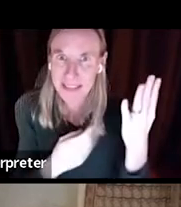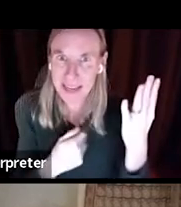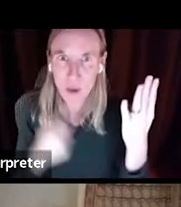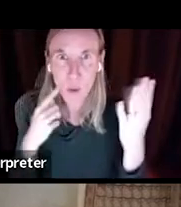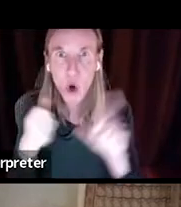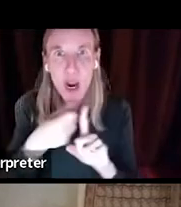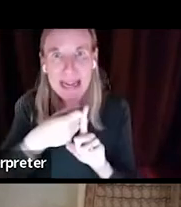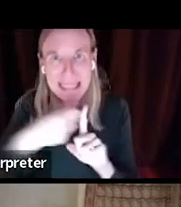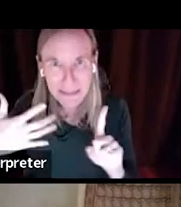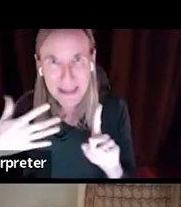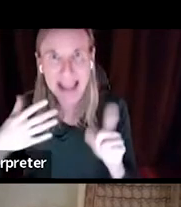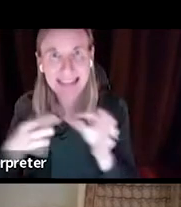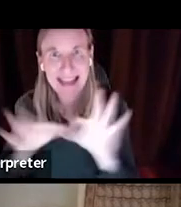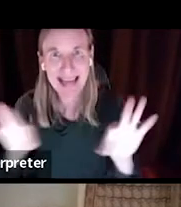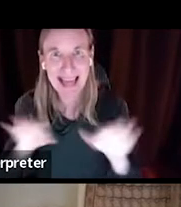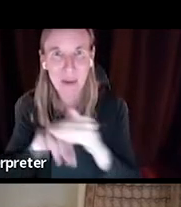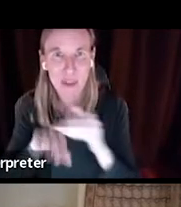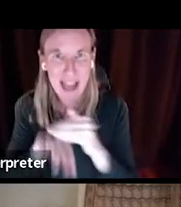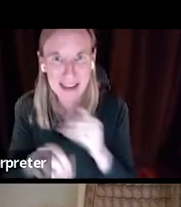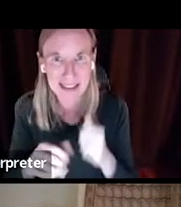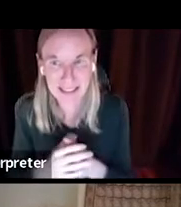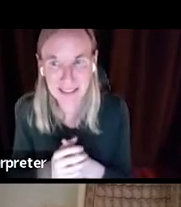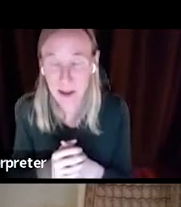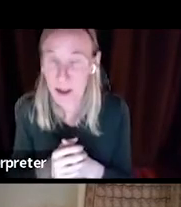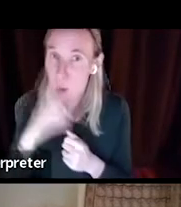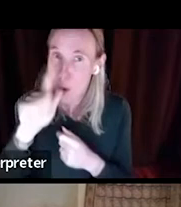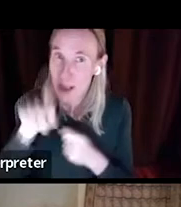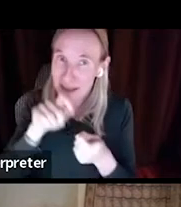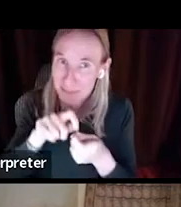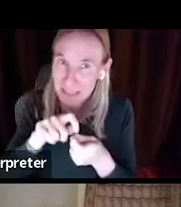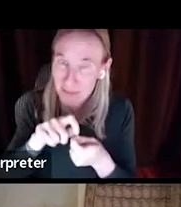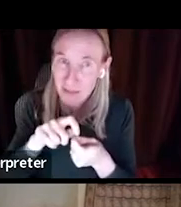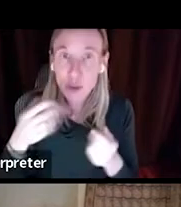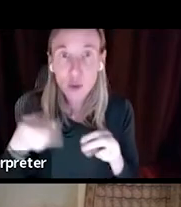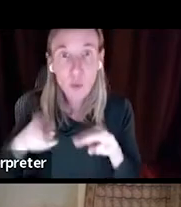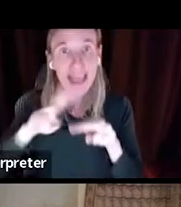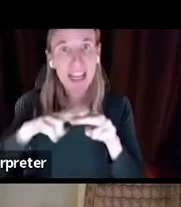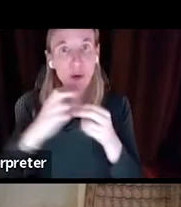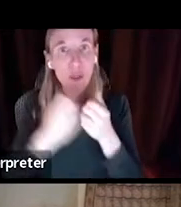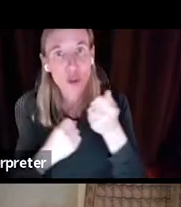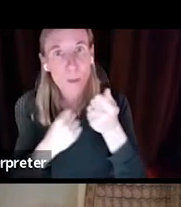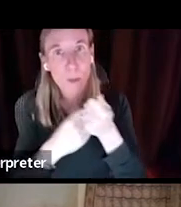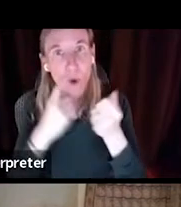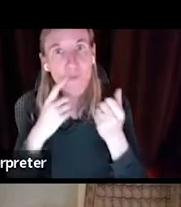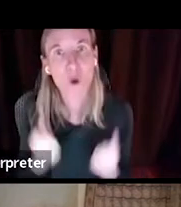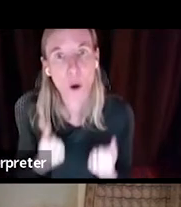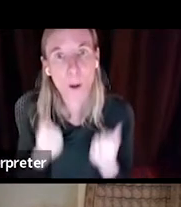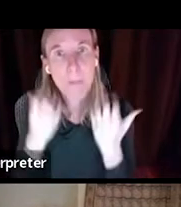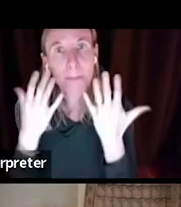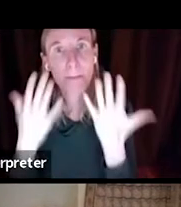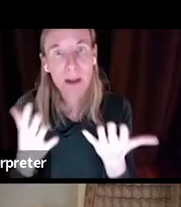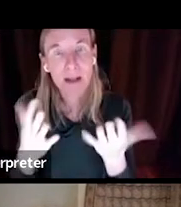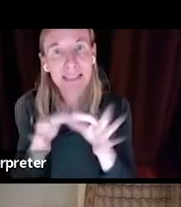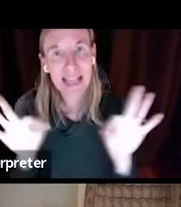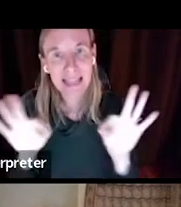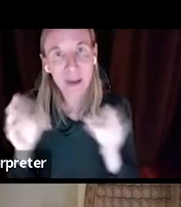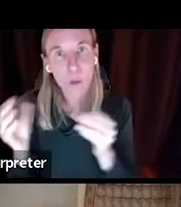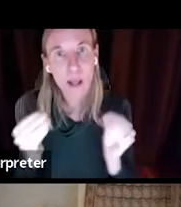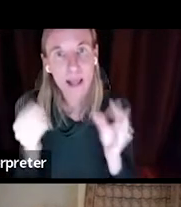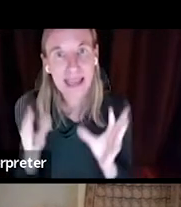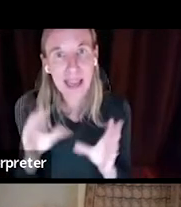language access, but one of them specifically was to increase support for multilingual liaisons in schools.